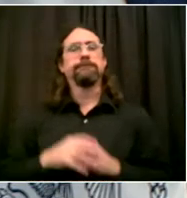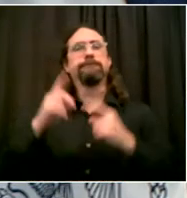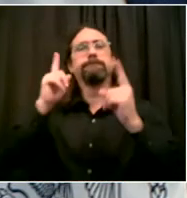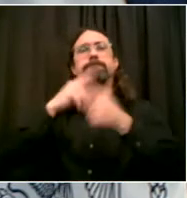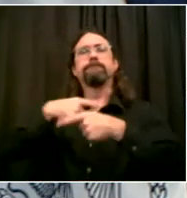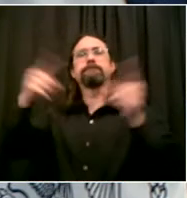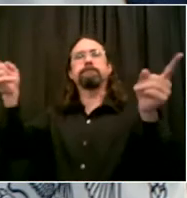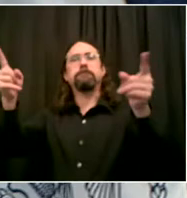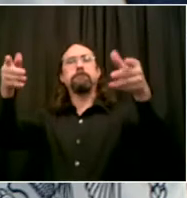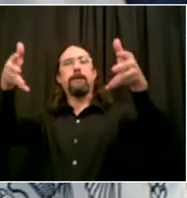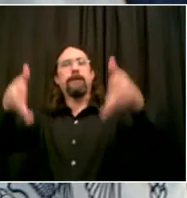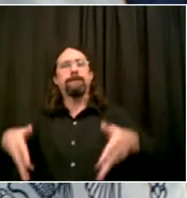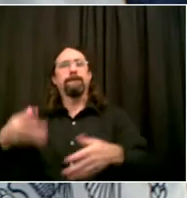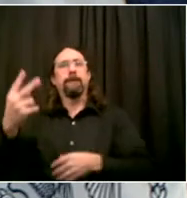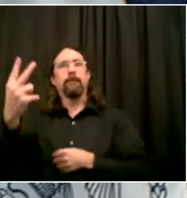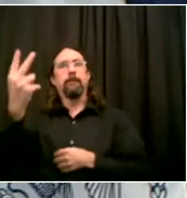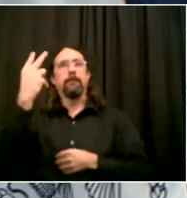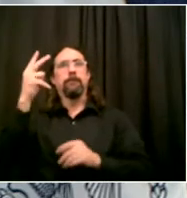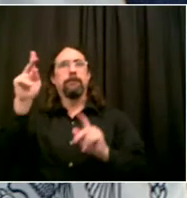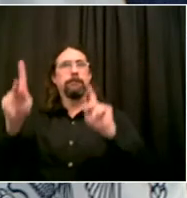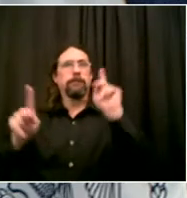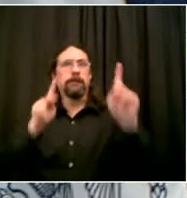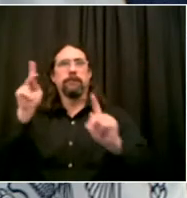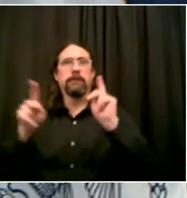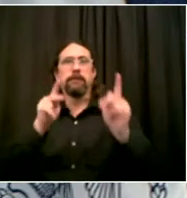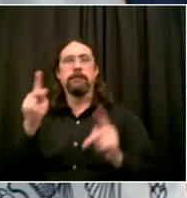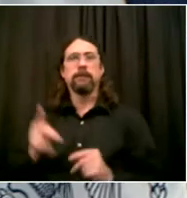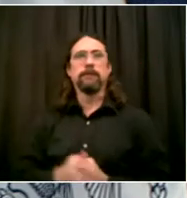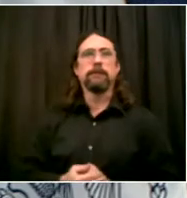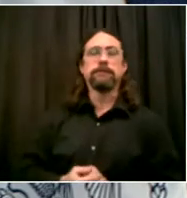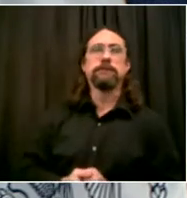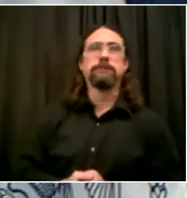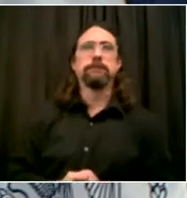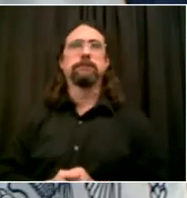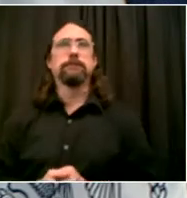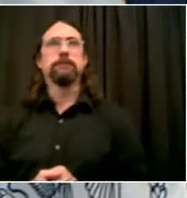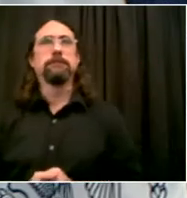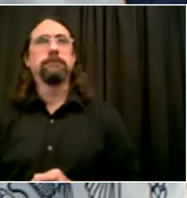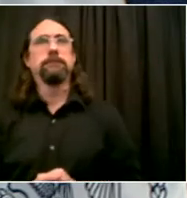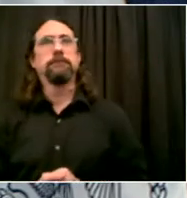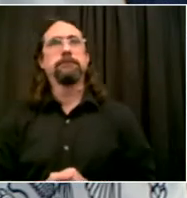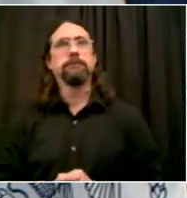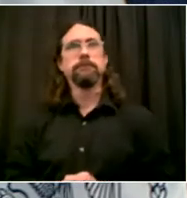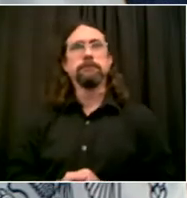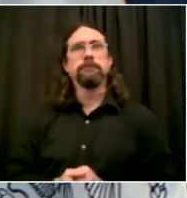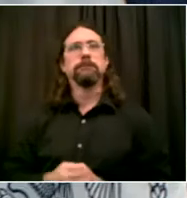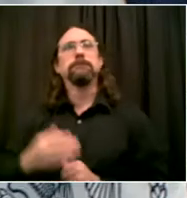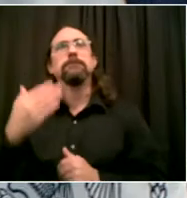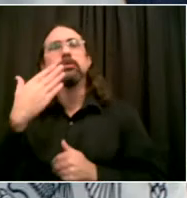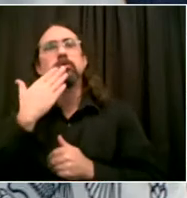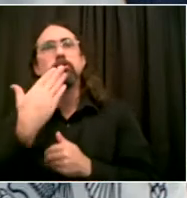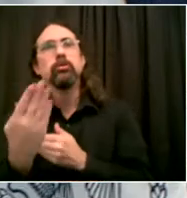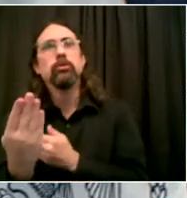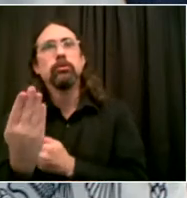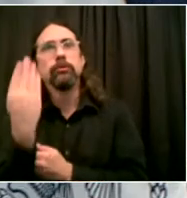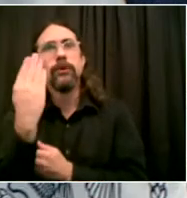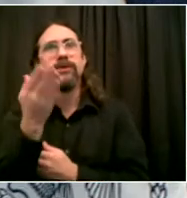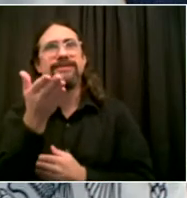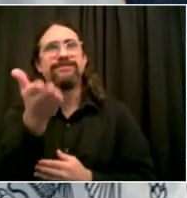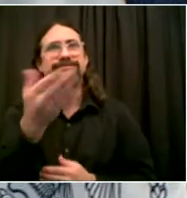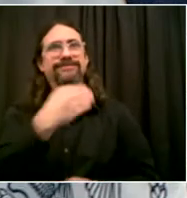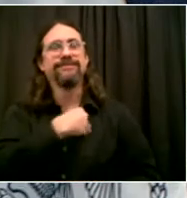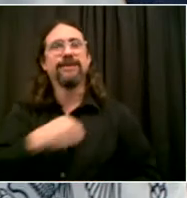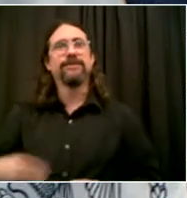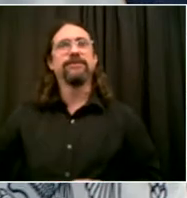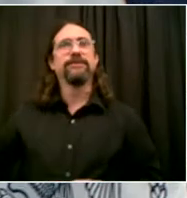Good morning, Mr. Mayor. I would like to ask you about special needs children who are particularly devastated by the school